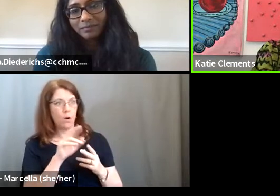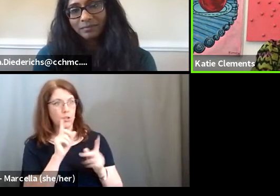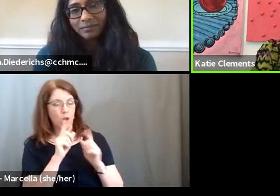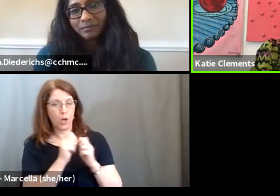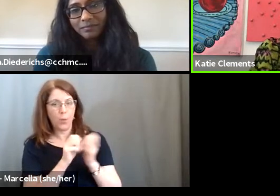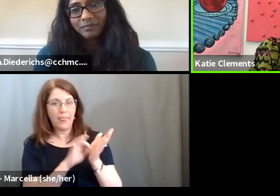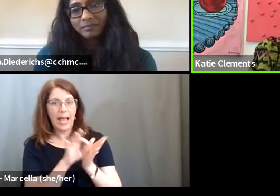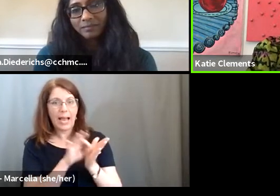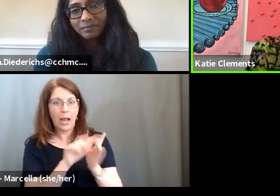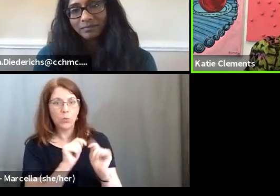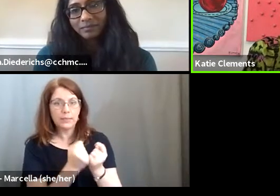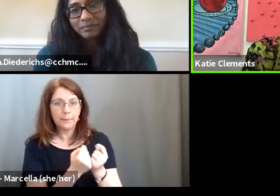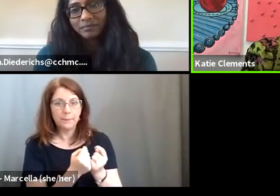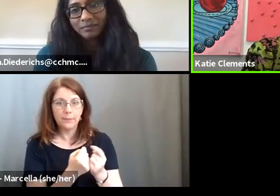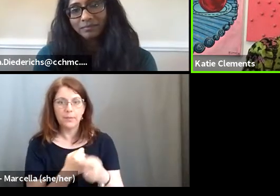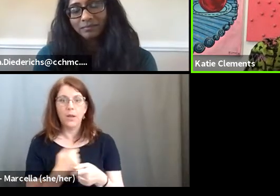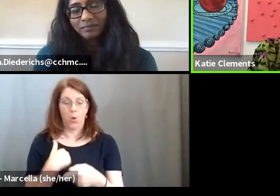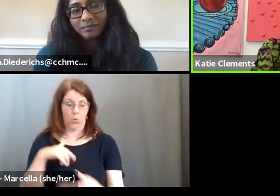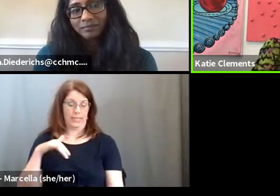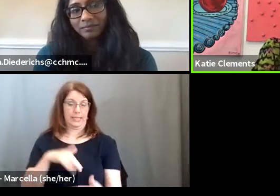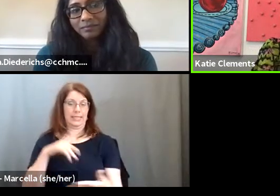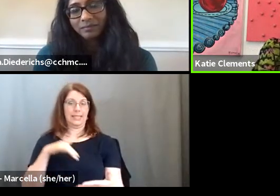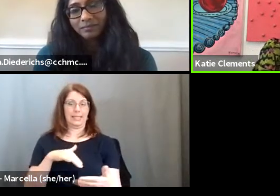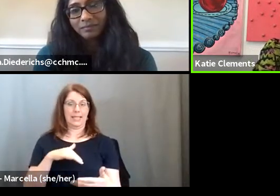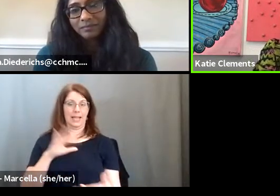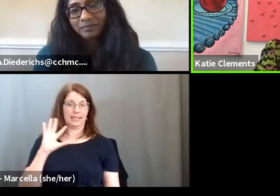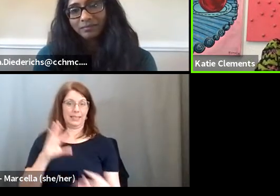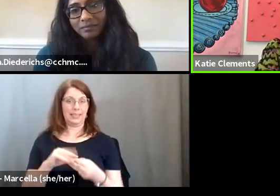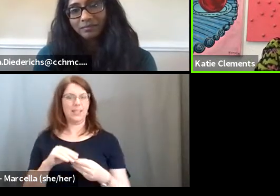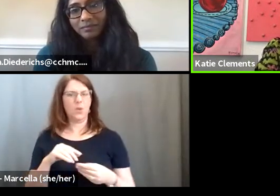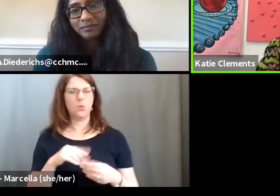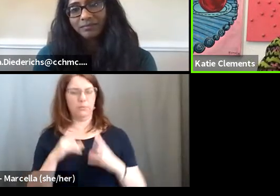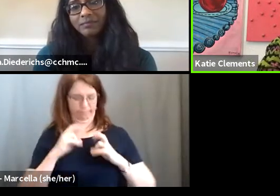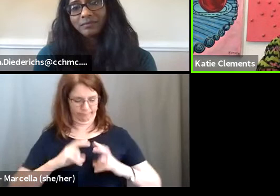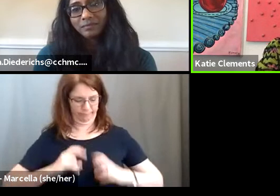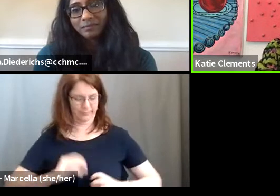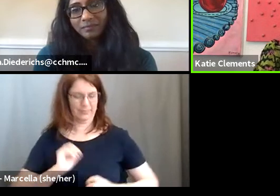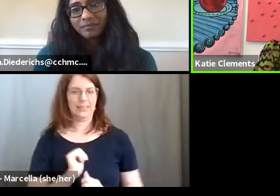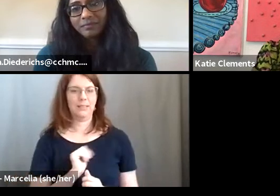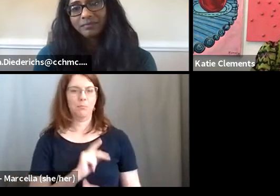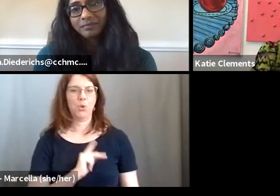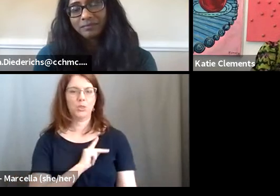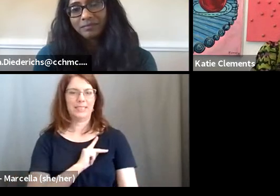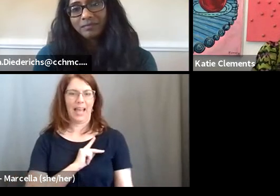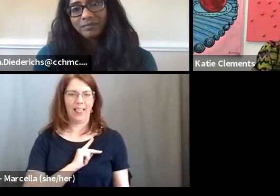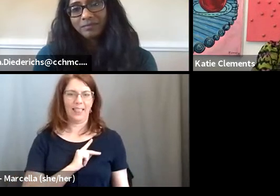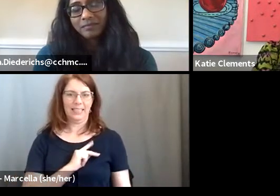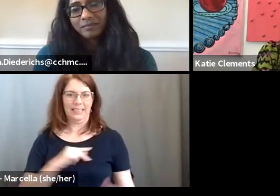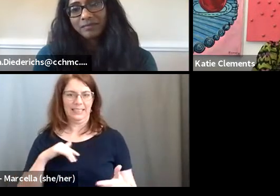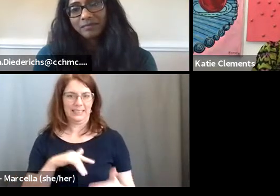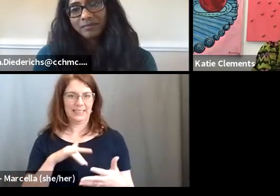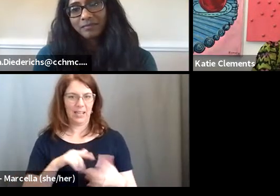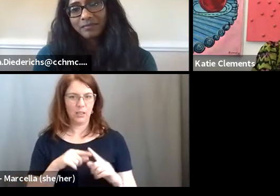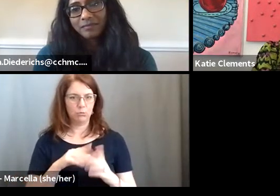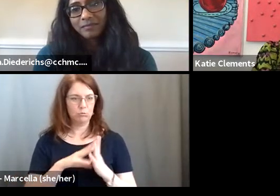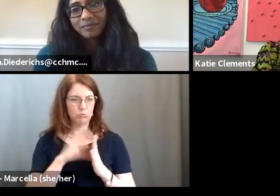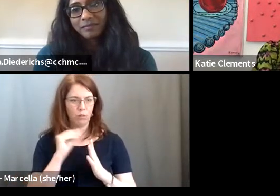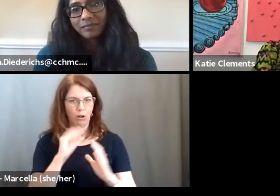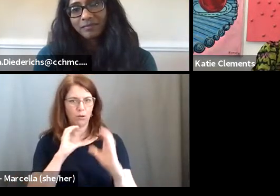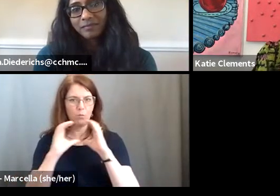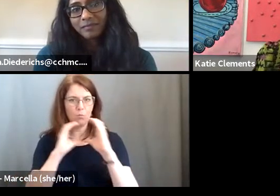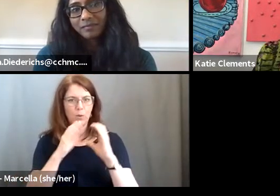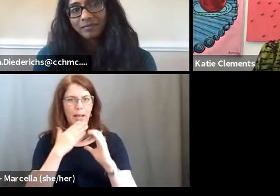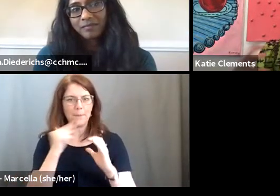We did a study where we, we all went and we found out what our personalities were to learn how to communicate better as an